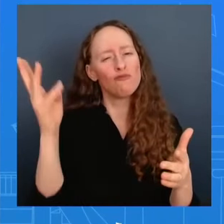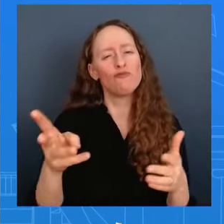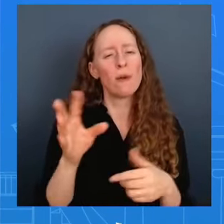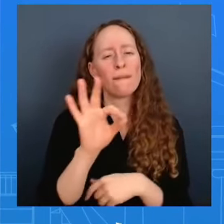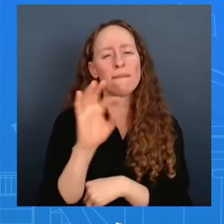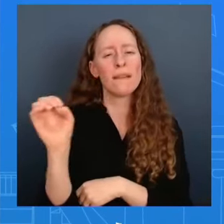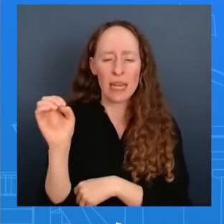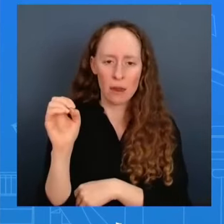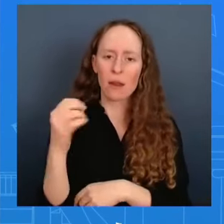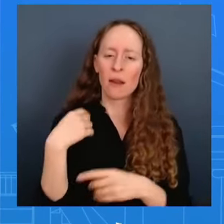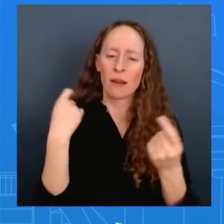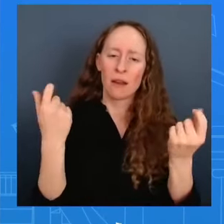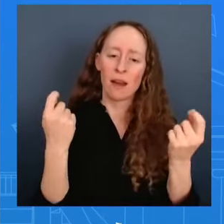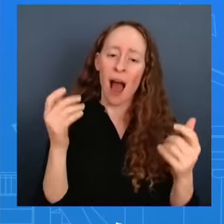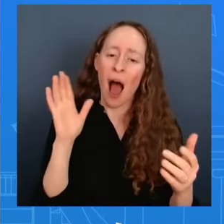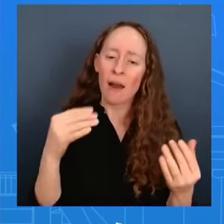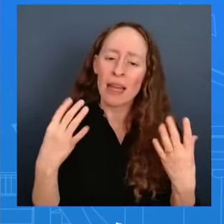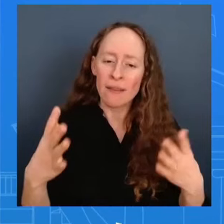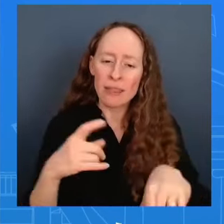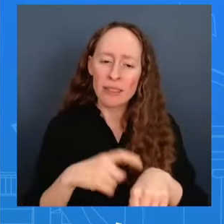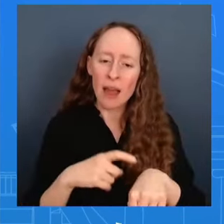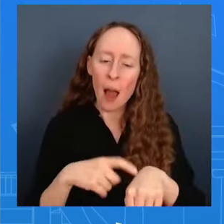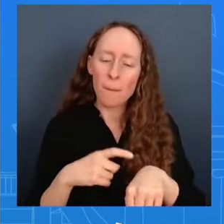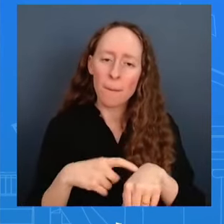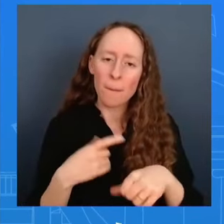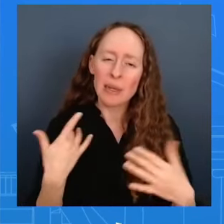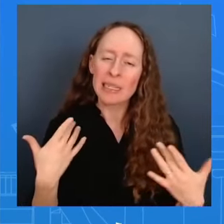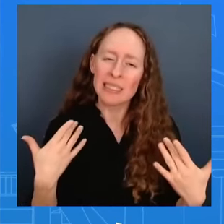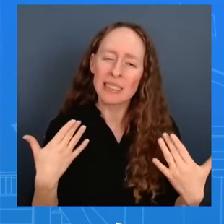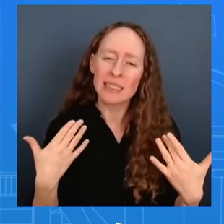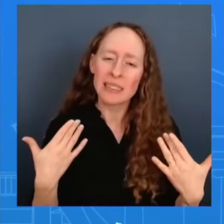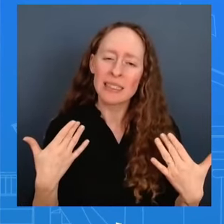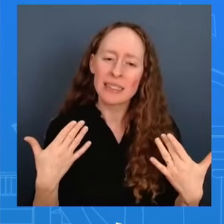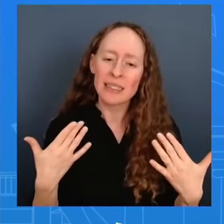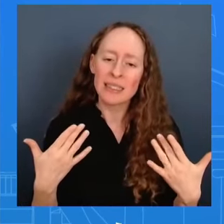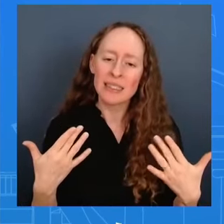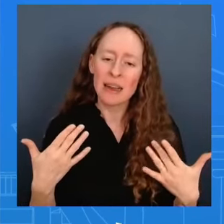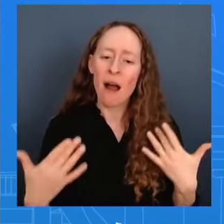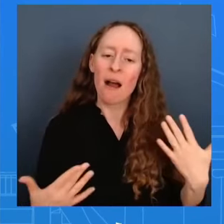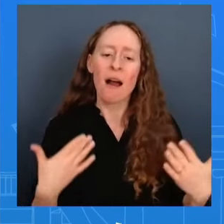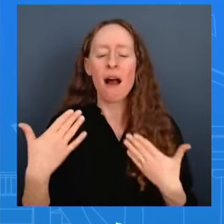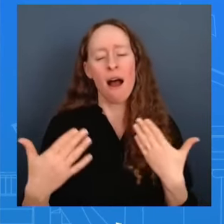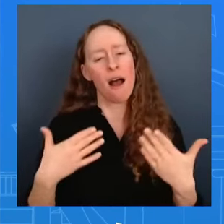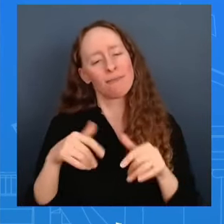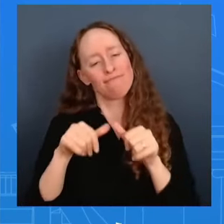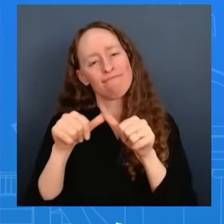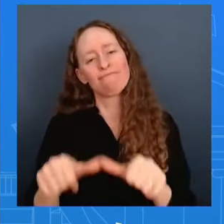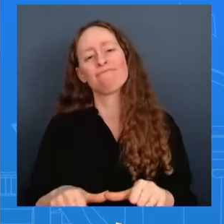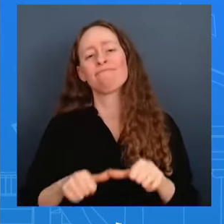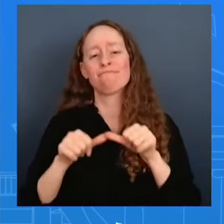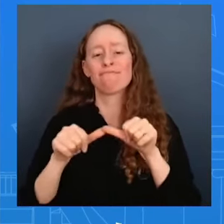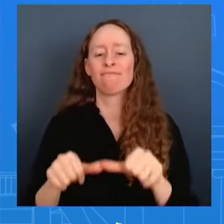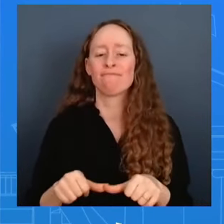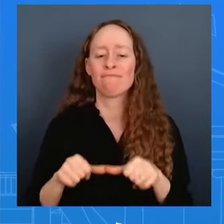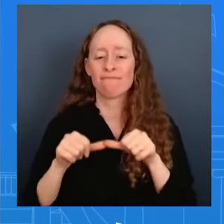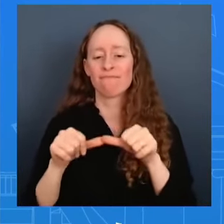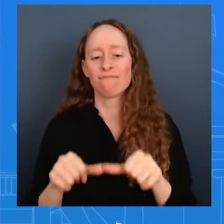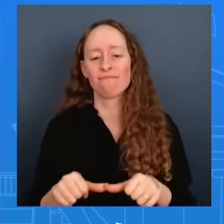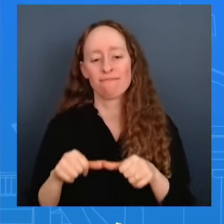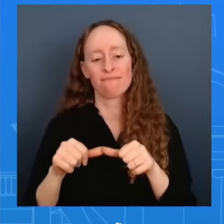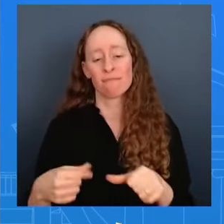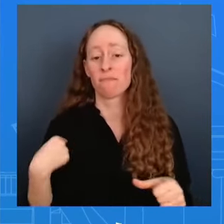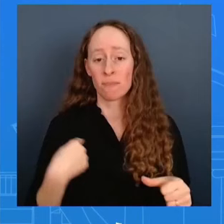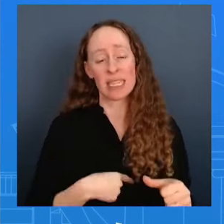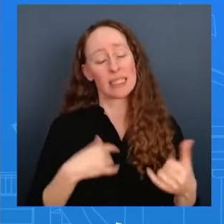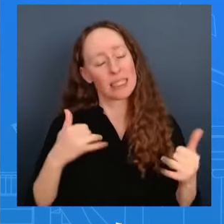we get that uh and we are going to continue to it's not going to stop us from talking about it and it's also not going to stop us for talking about the contrast that we